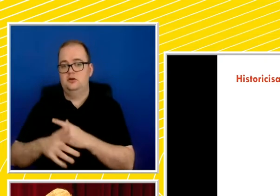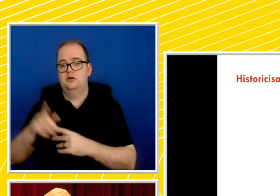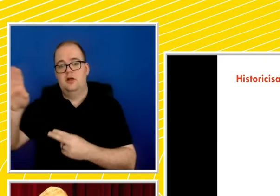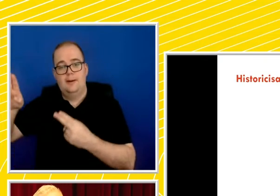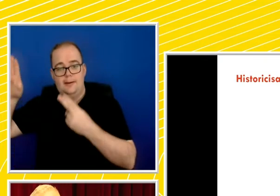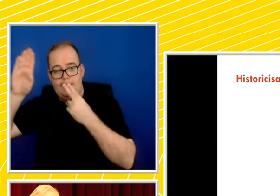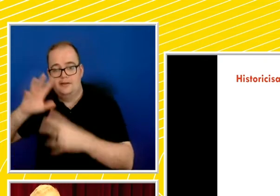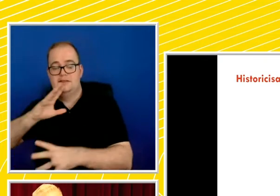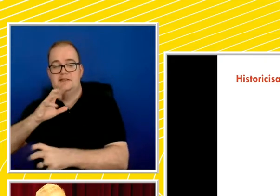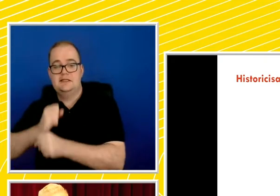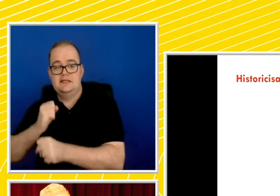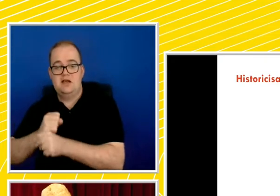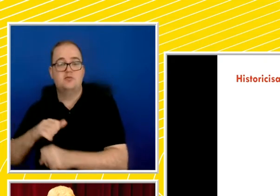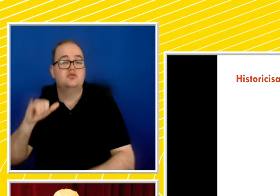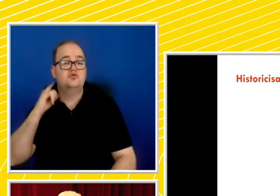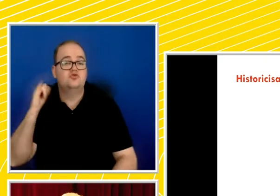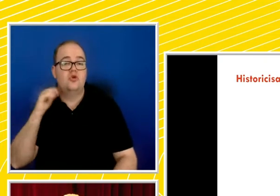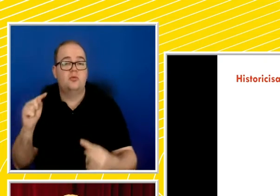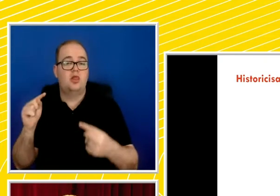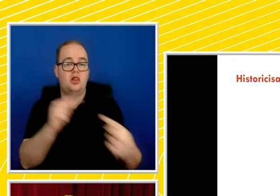against people living with illness or disability,